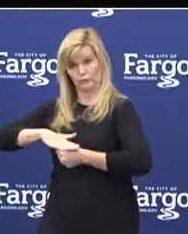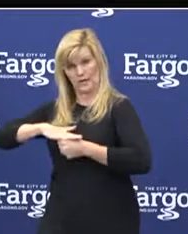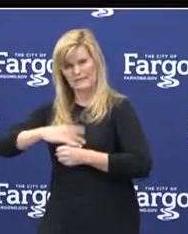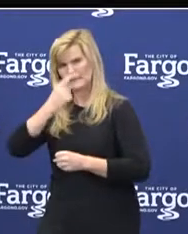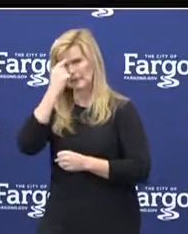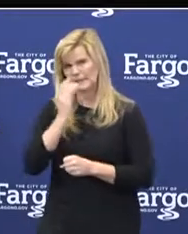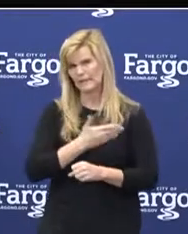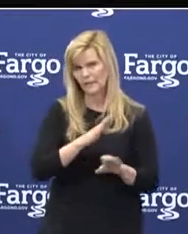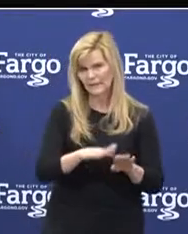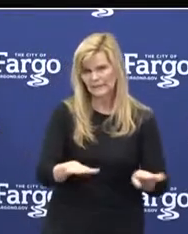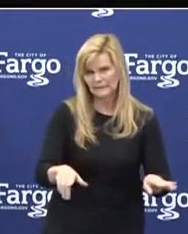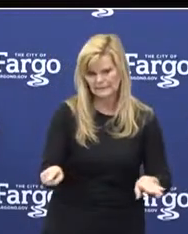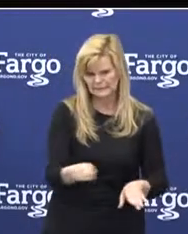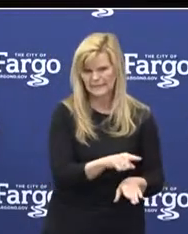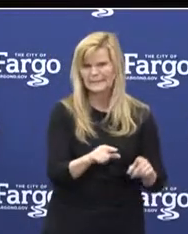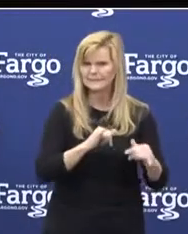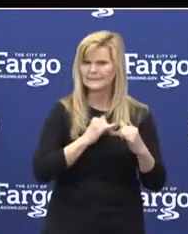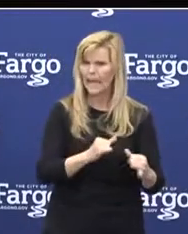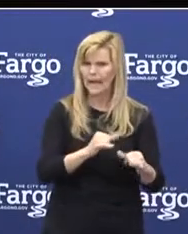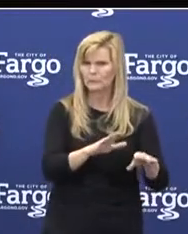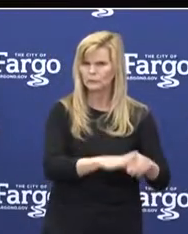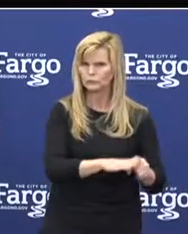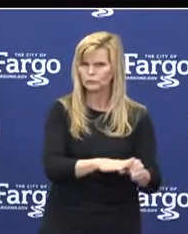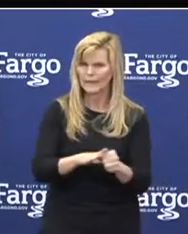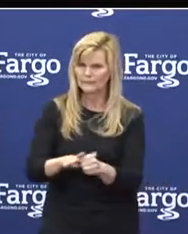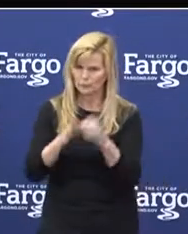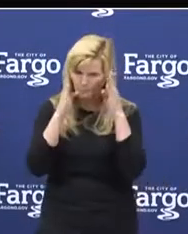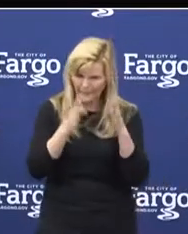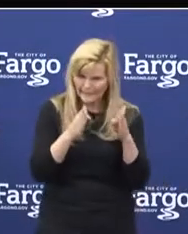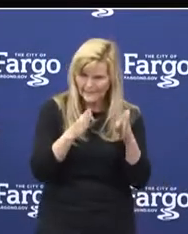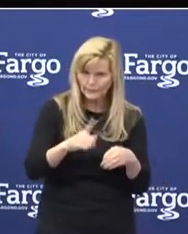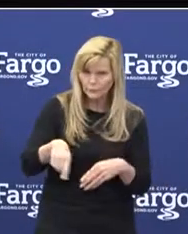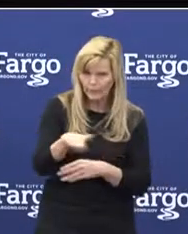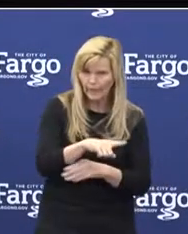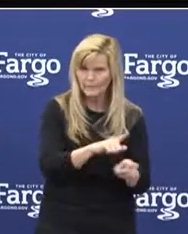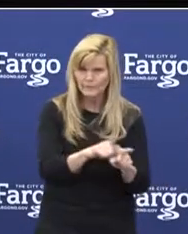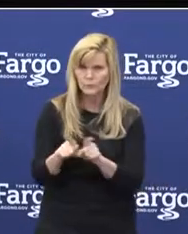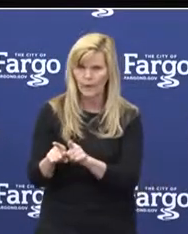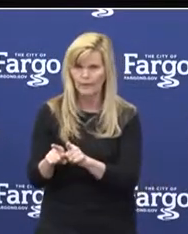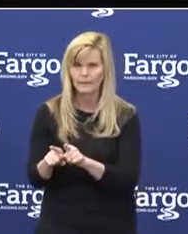same stressors that we feel. So pay special attention to them as well.